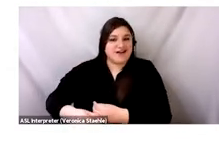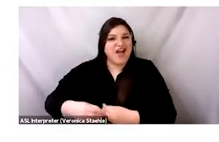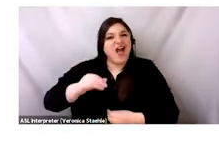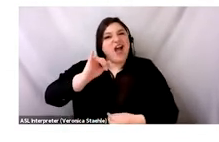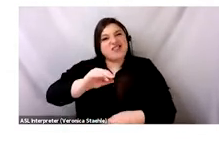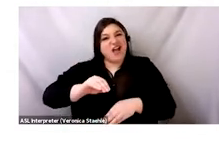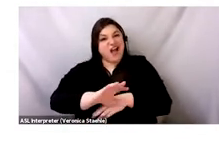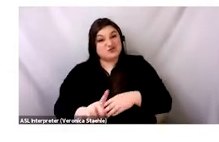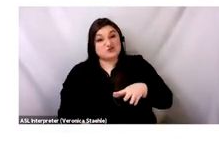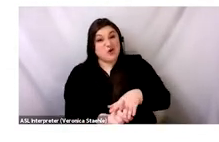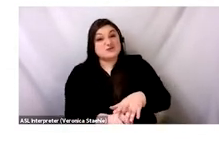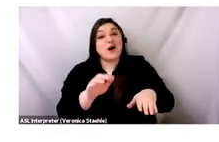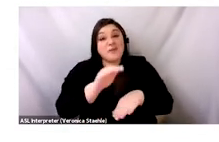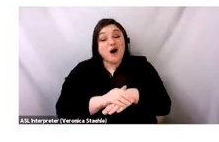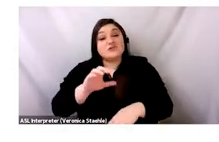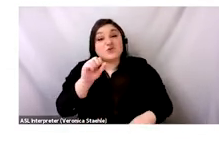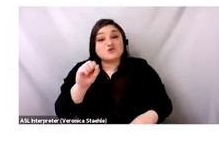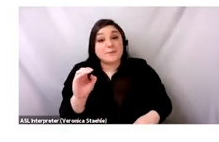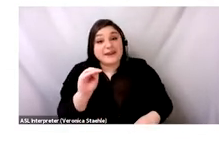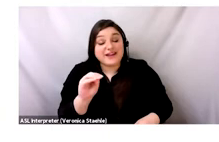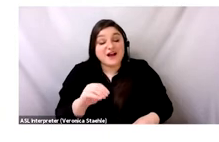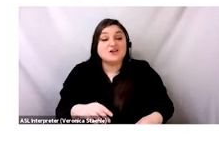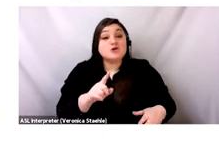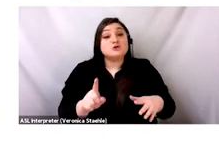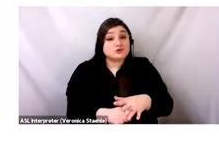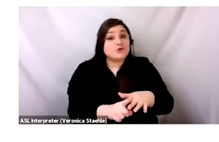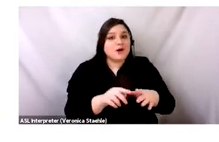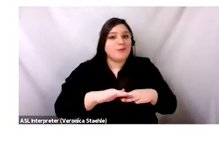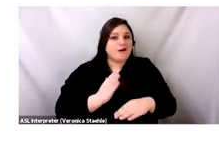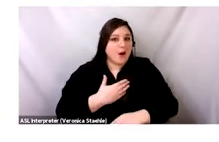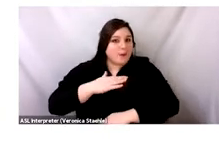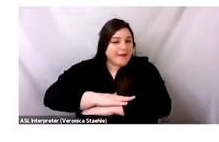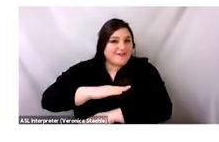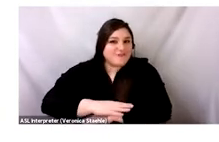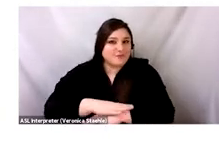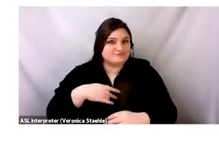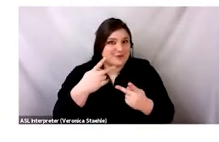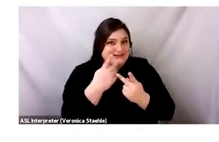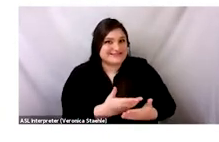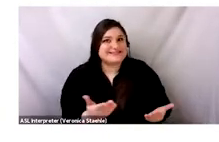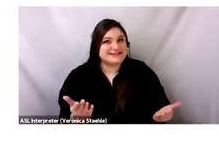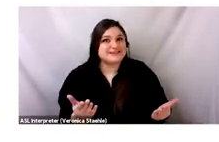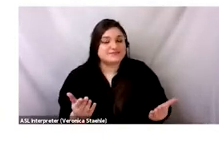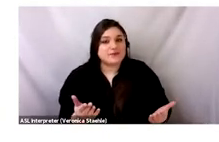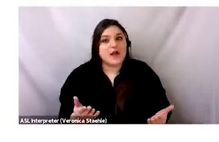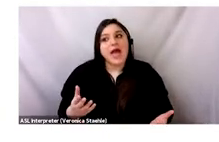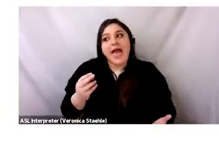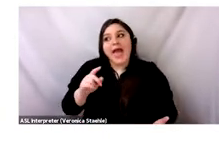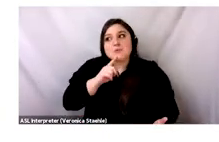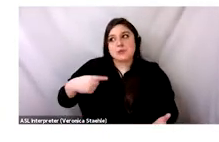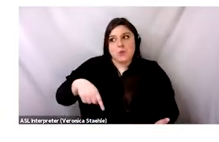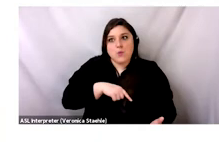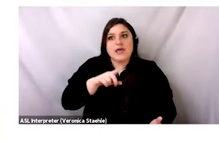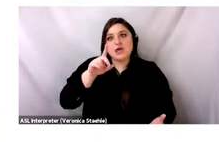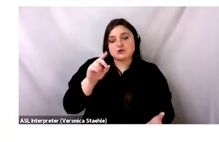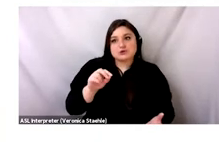a version of that exists on social media, a version of that exists on our platforms, on our, and how